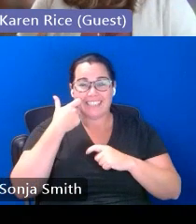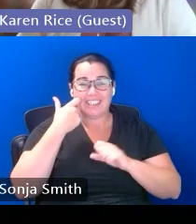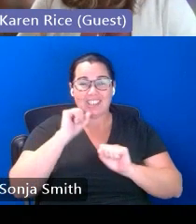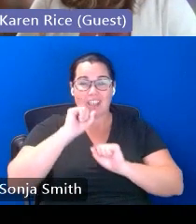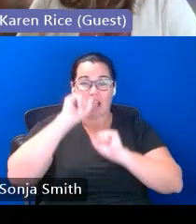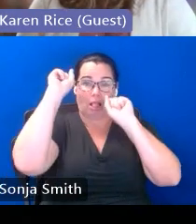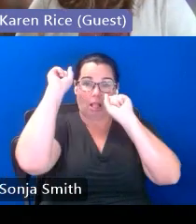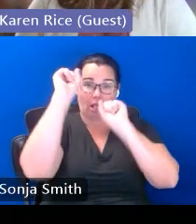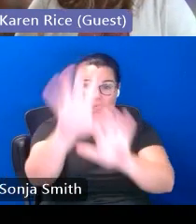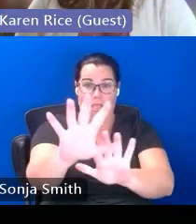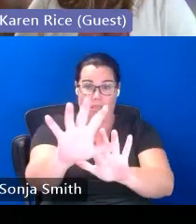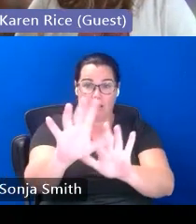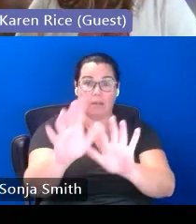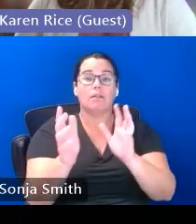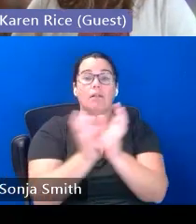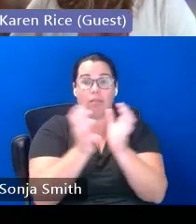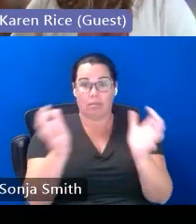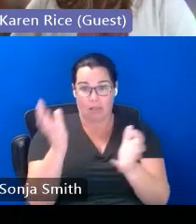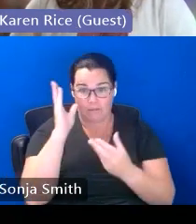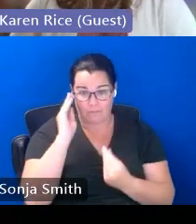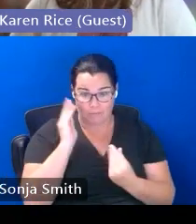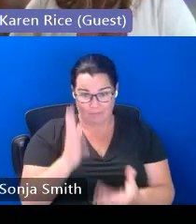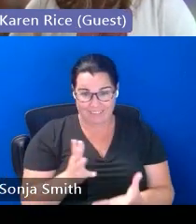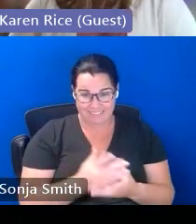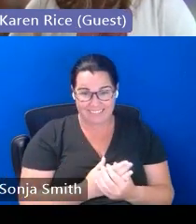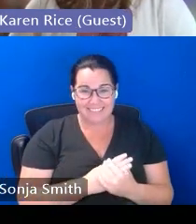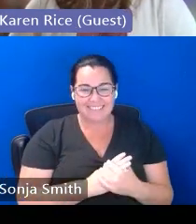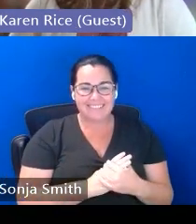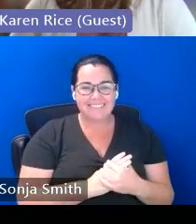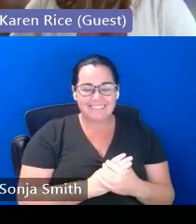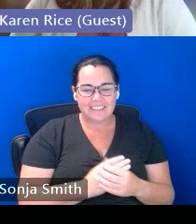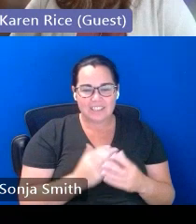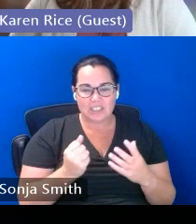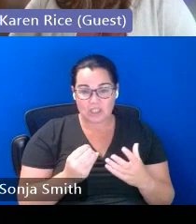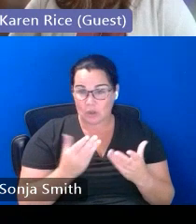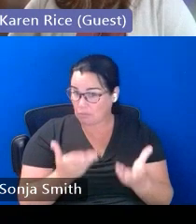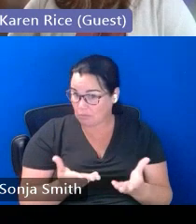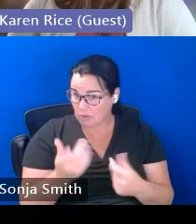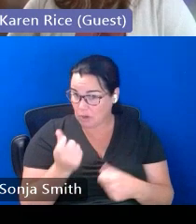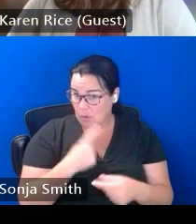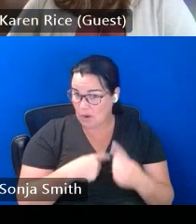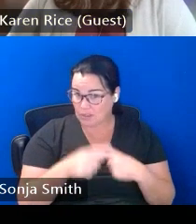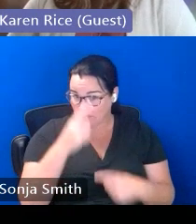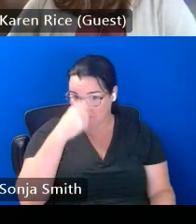of information and see if there are any questions that you have